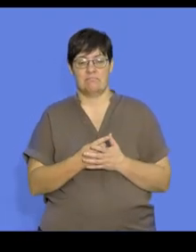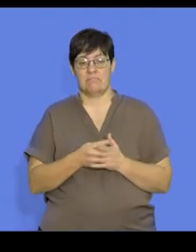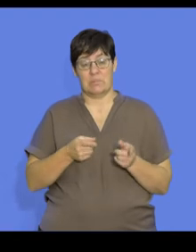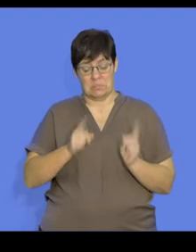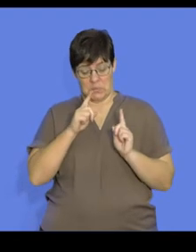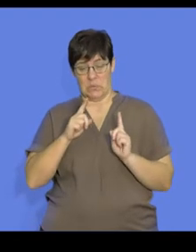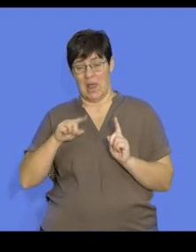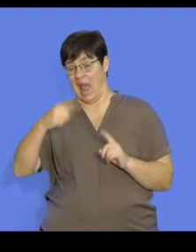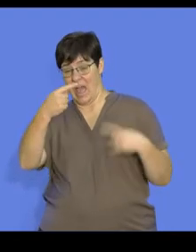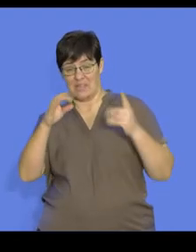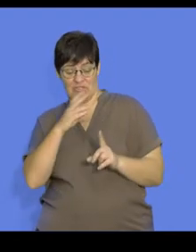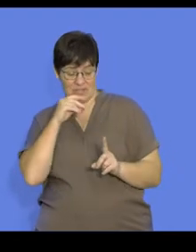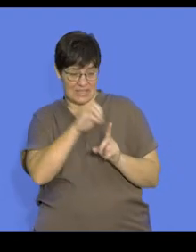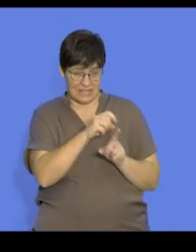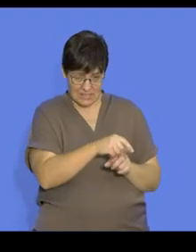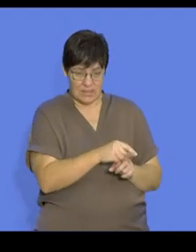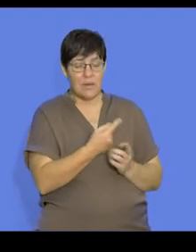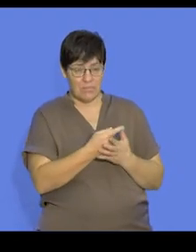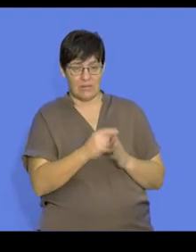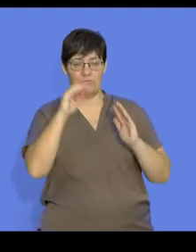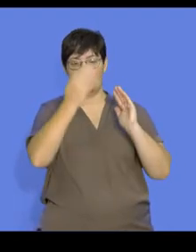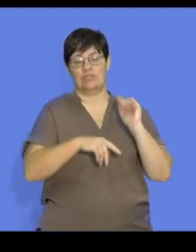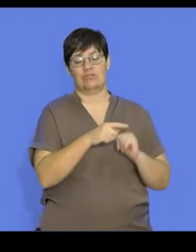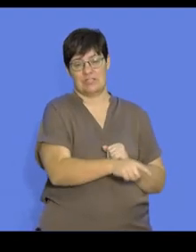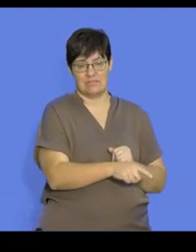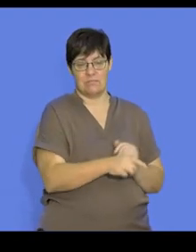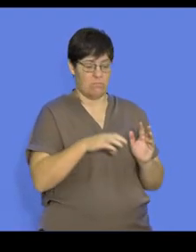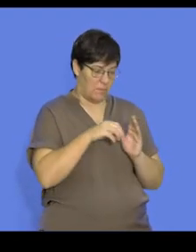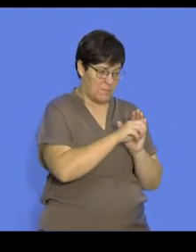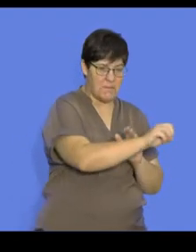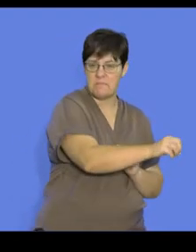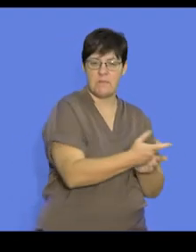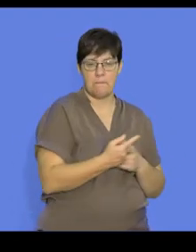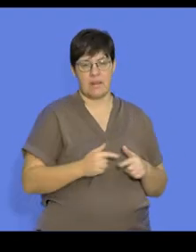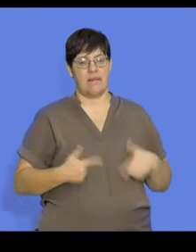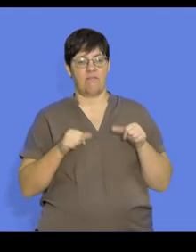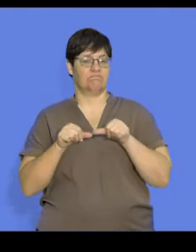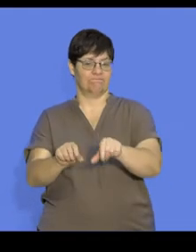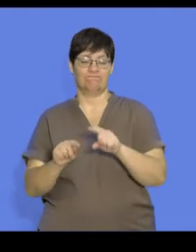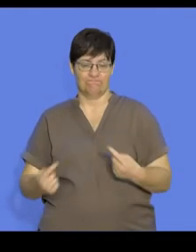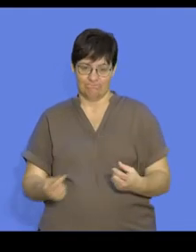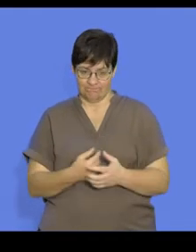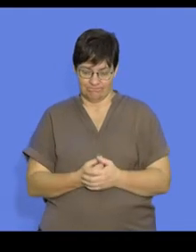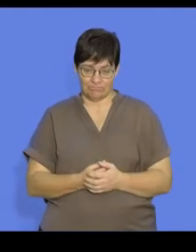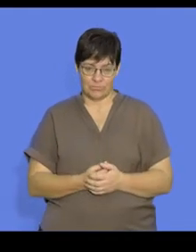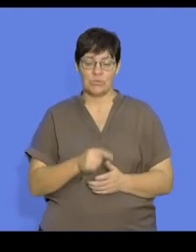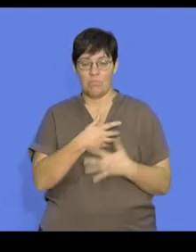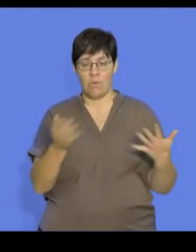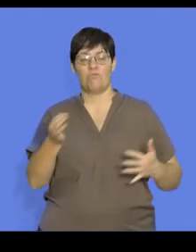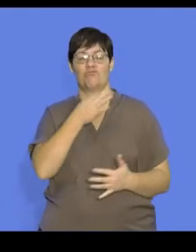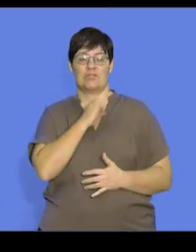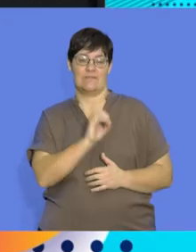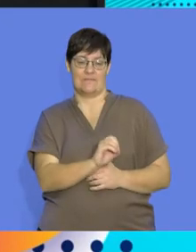reduce the probability of the offspring surviving and reaching adulthood and that is essentially one of the